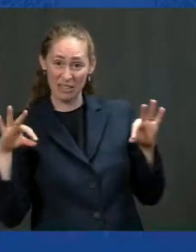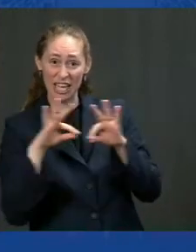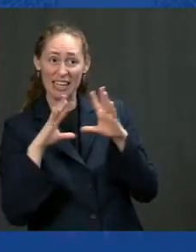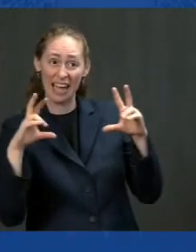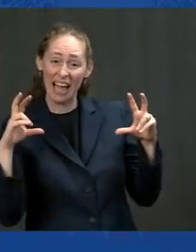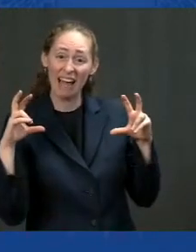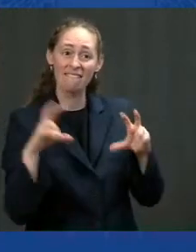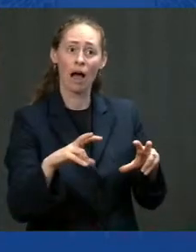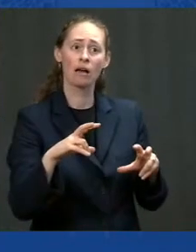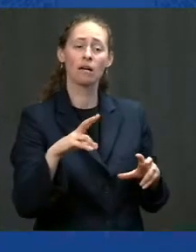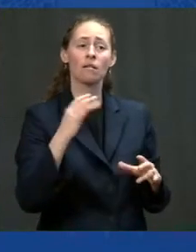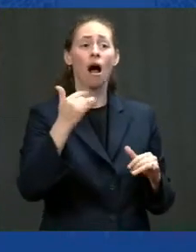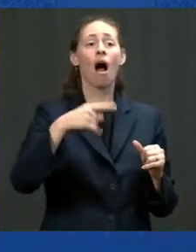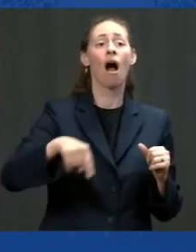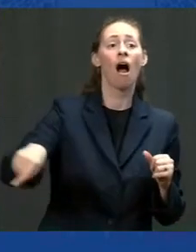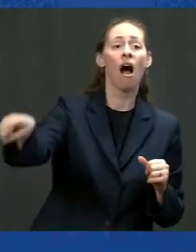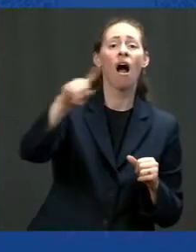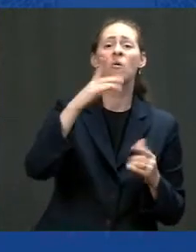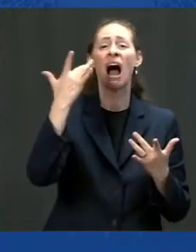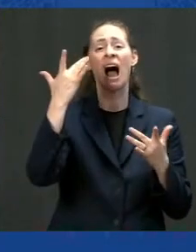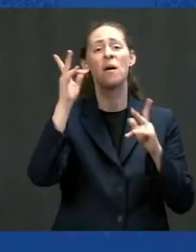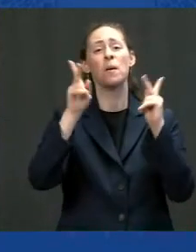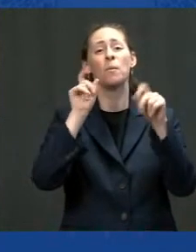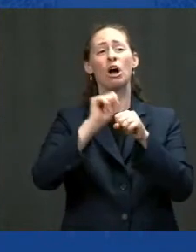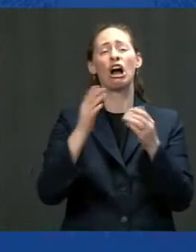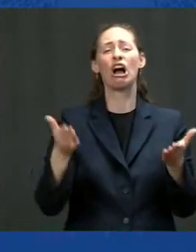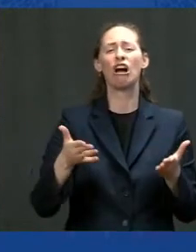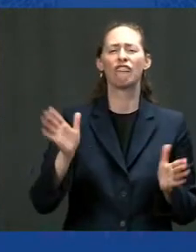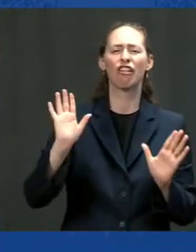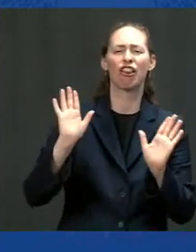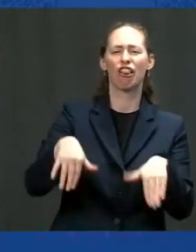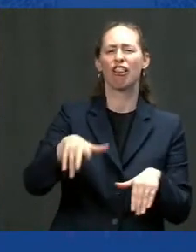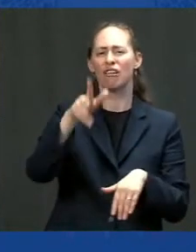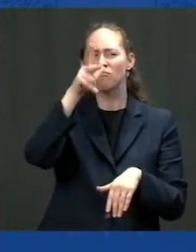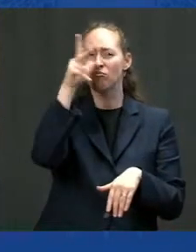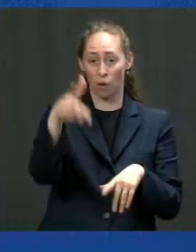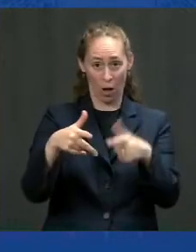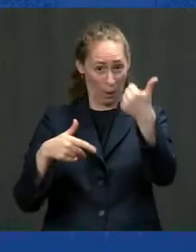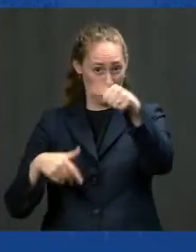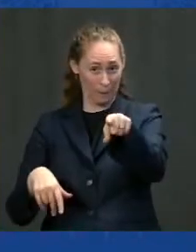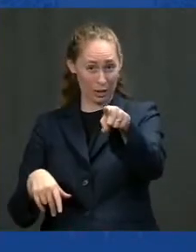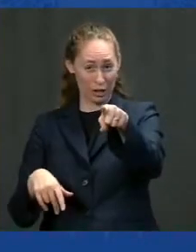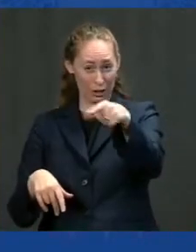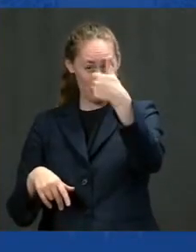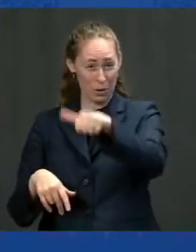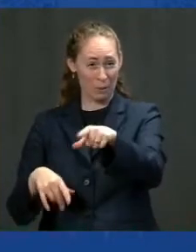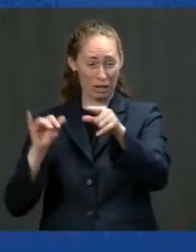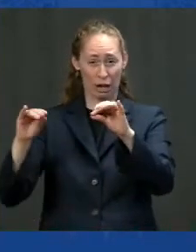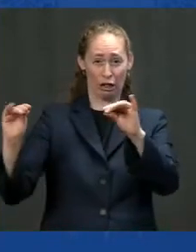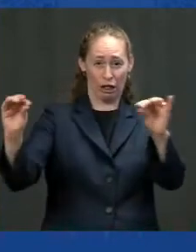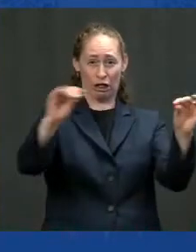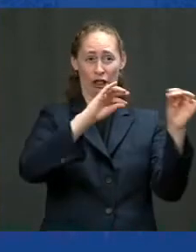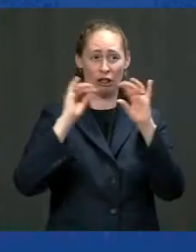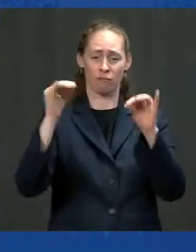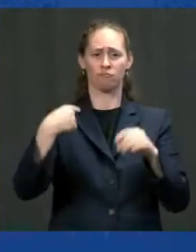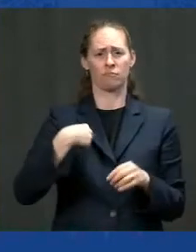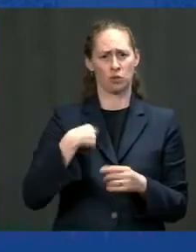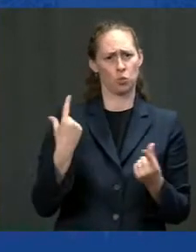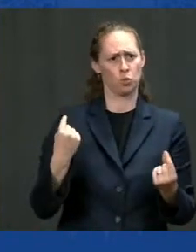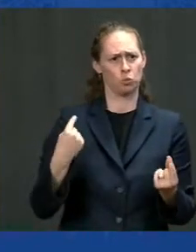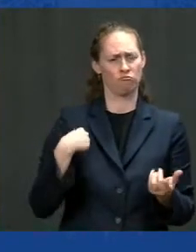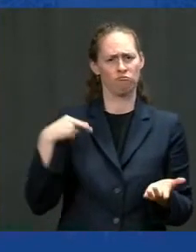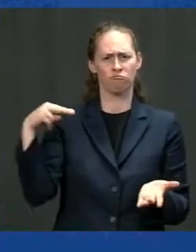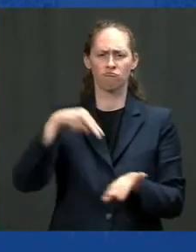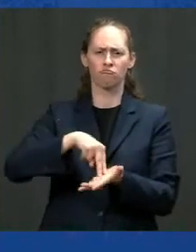and they were blah, blah, blah. I remember the heat that I took. Some of you may remember as well when I stood up and stepped into the rescue of the